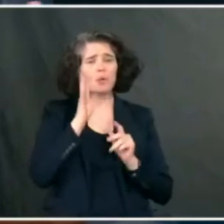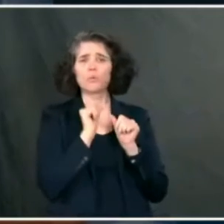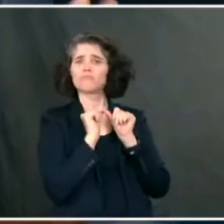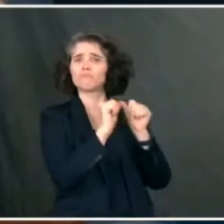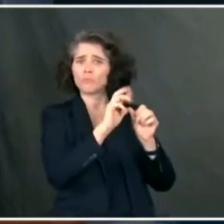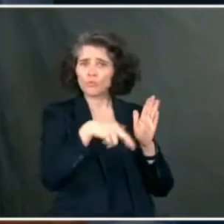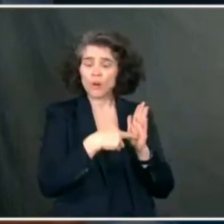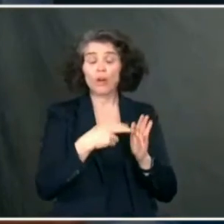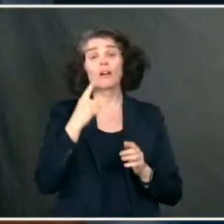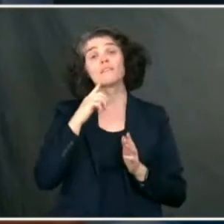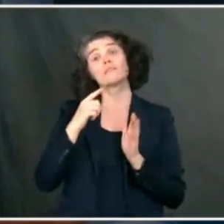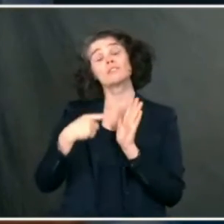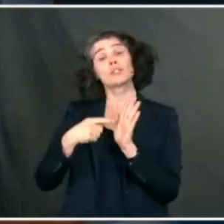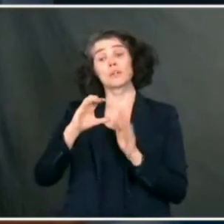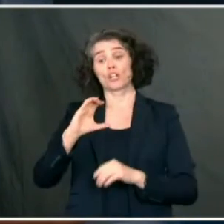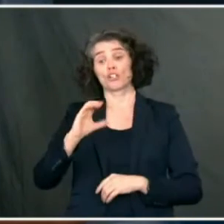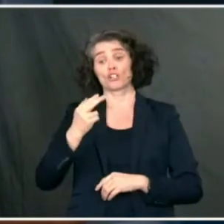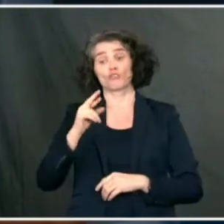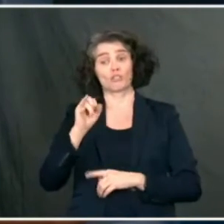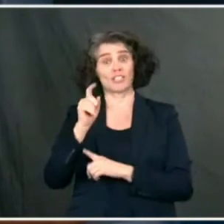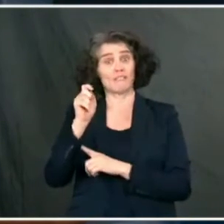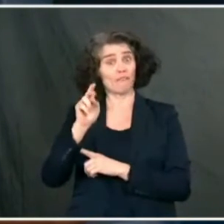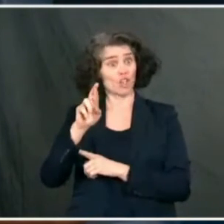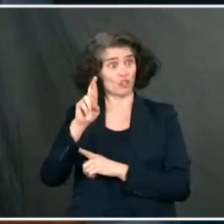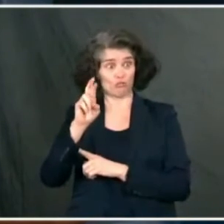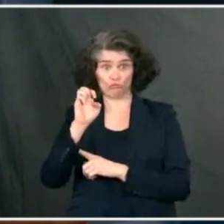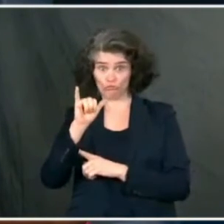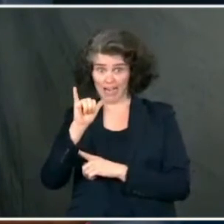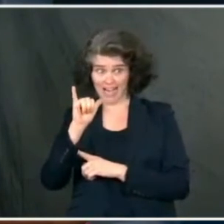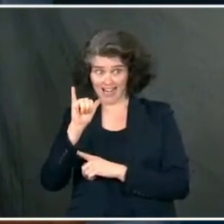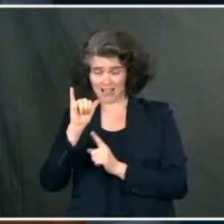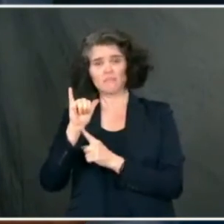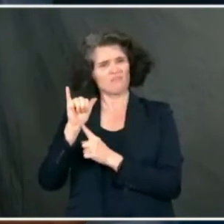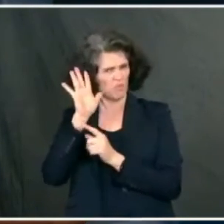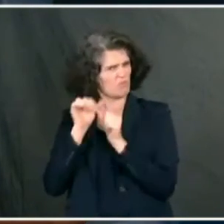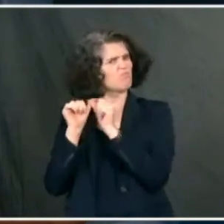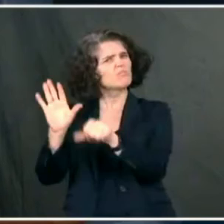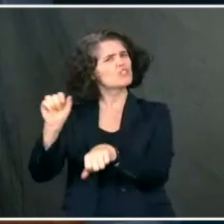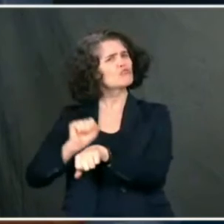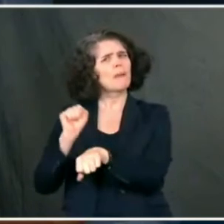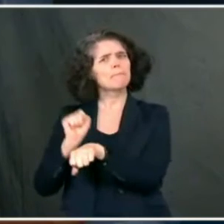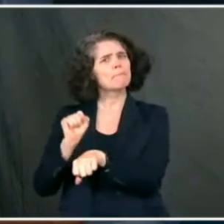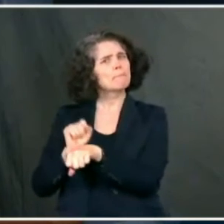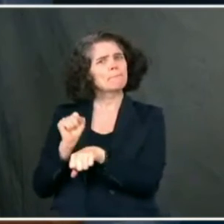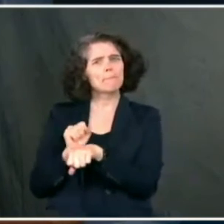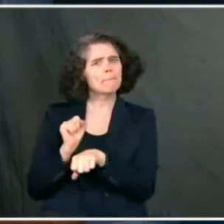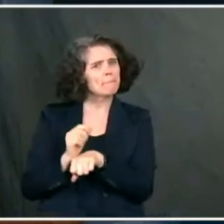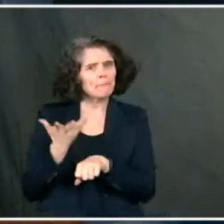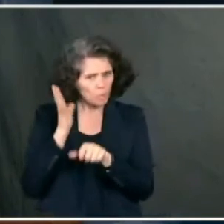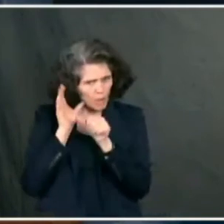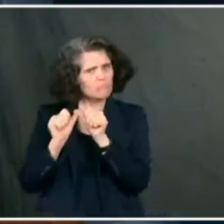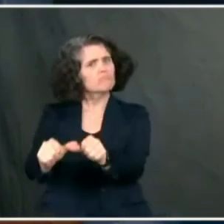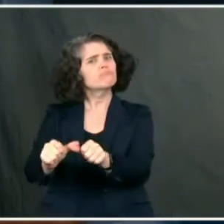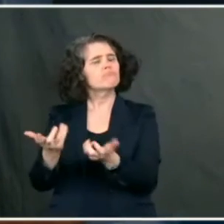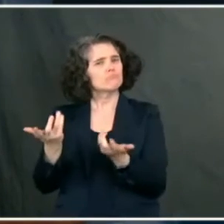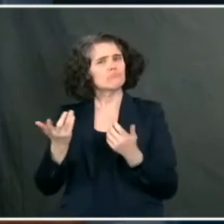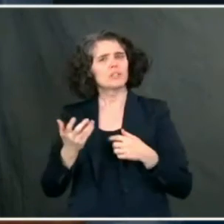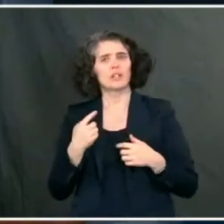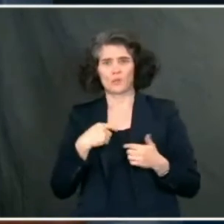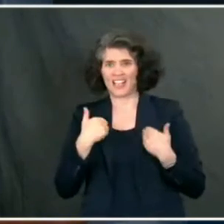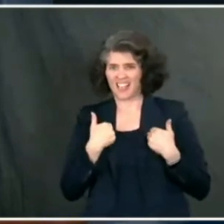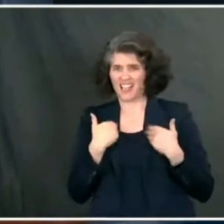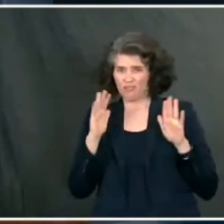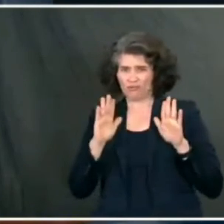Christopher Wray as an example, I'll just bring him back up, who will continue to serve in his role. But we have great